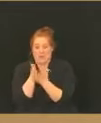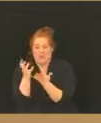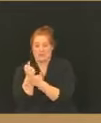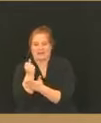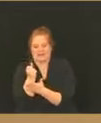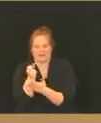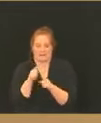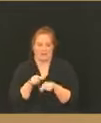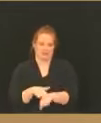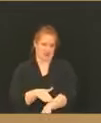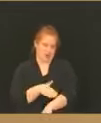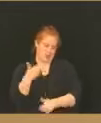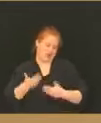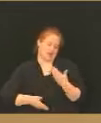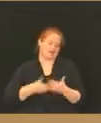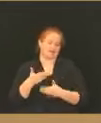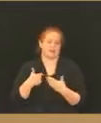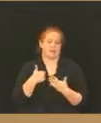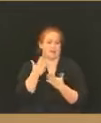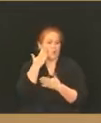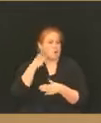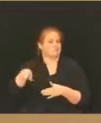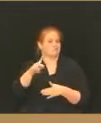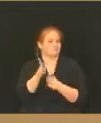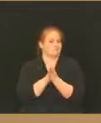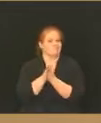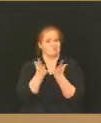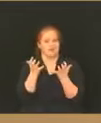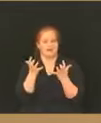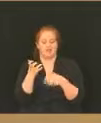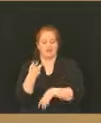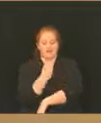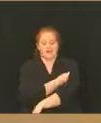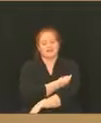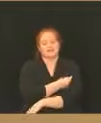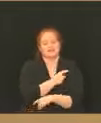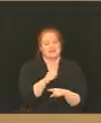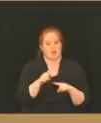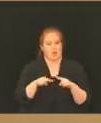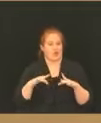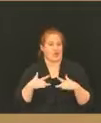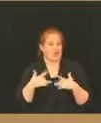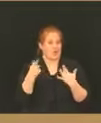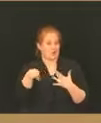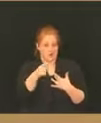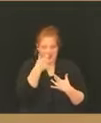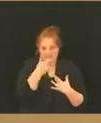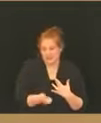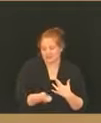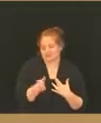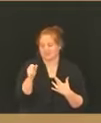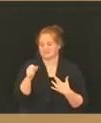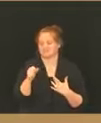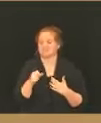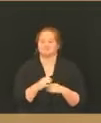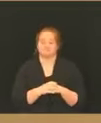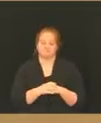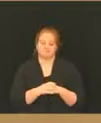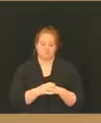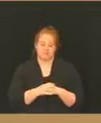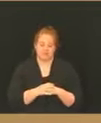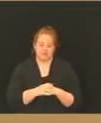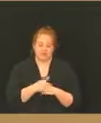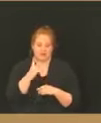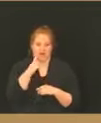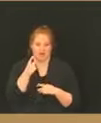We know everyone is anxious to get the vaccine. We are thrilled that there is as much interest for the vaccine as there is. And I think that this will be the